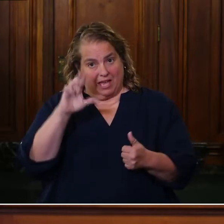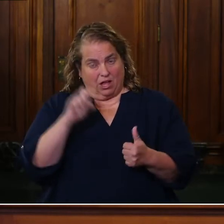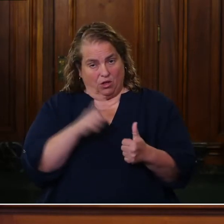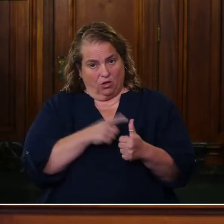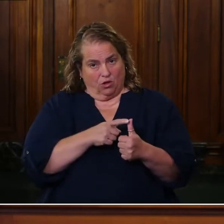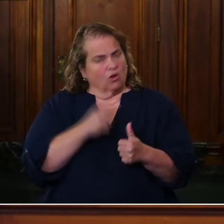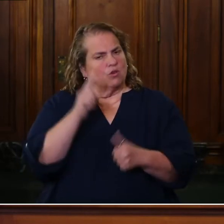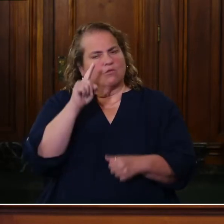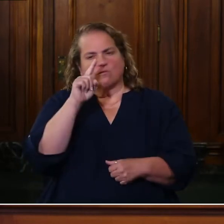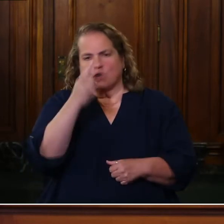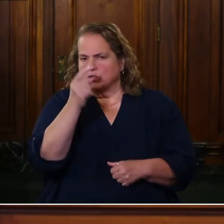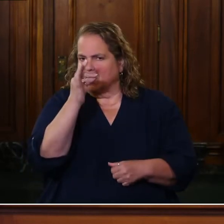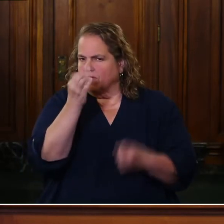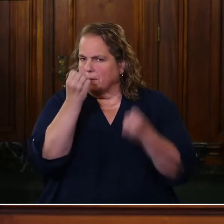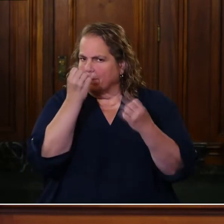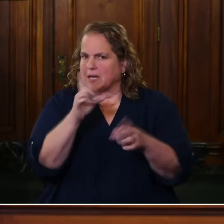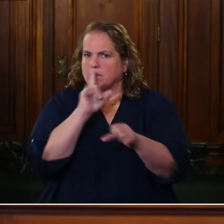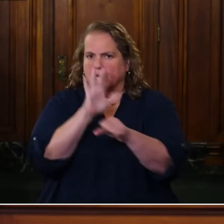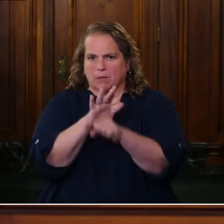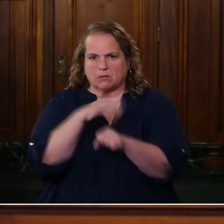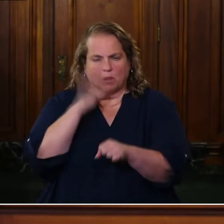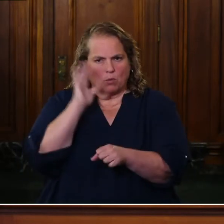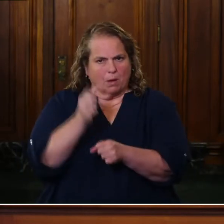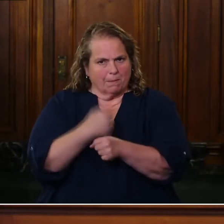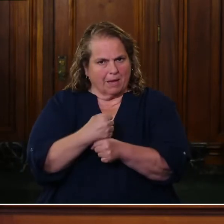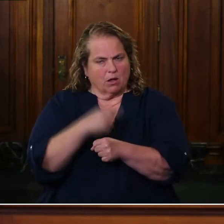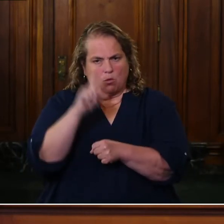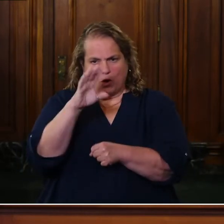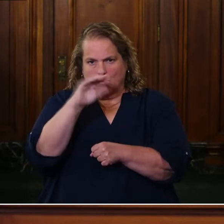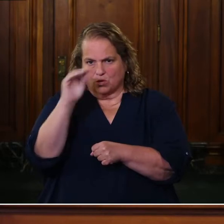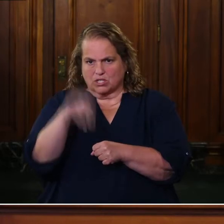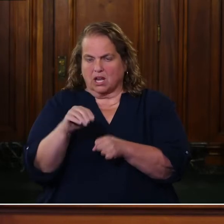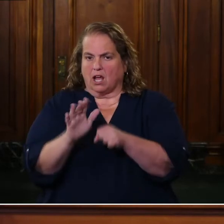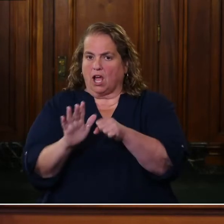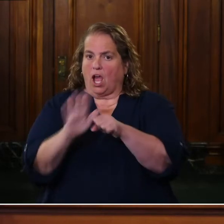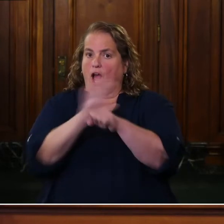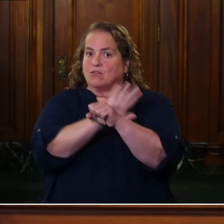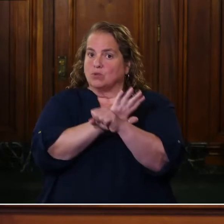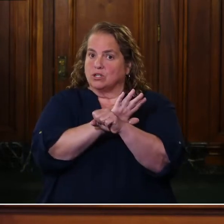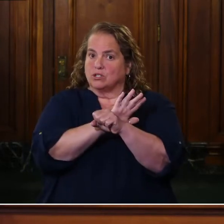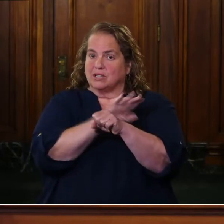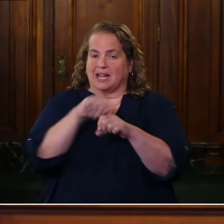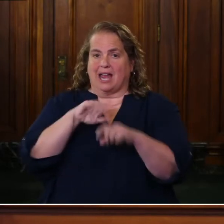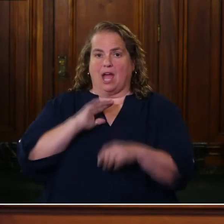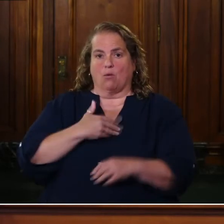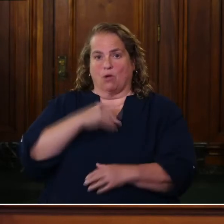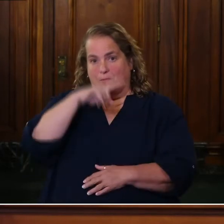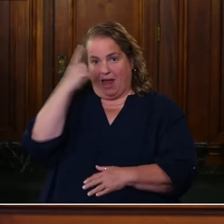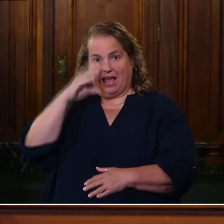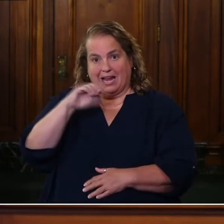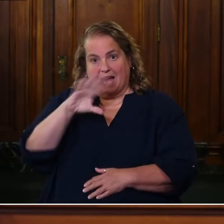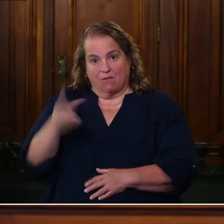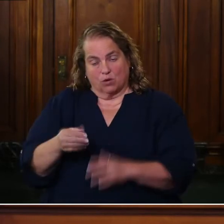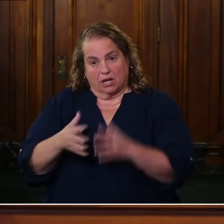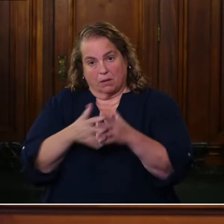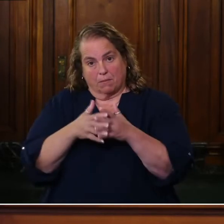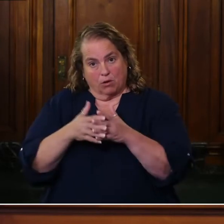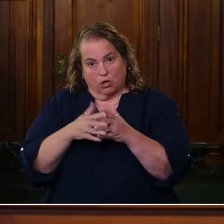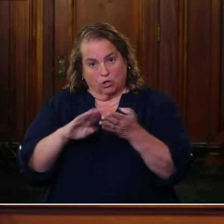first of many commitments we're going to make is 100 percent coverage in our black and African-American